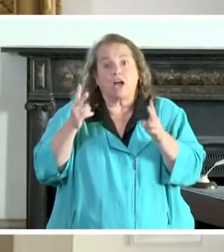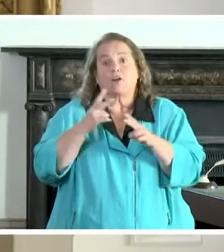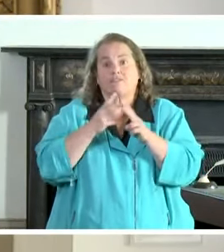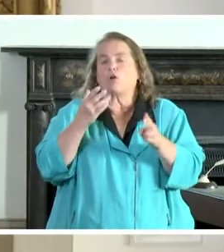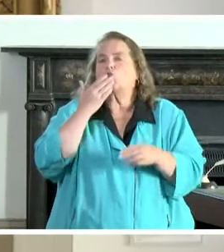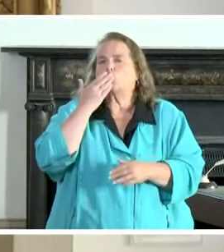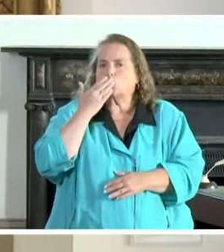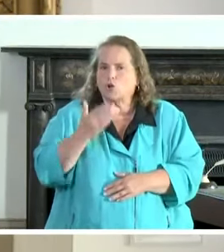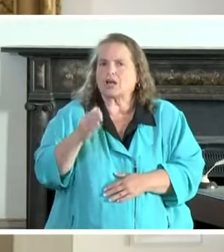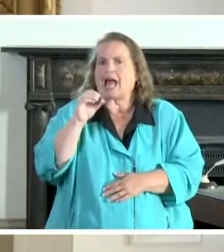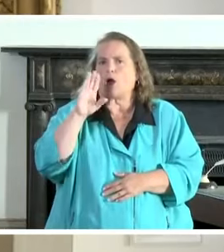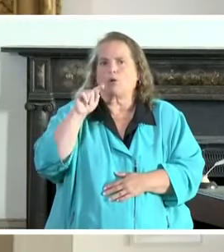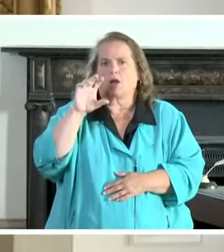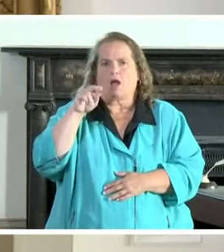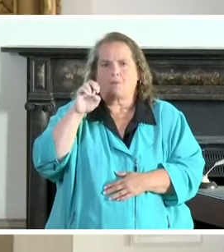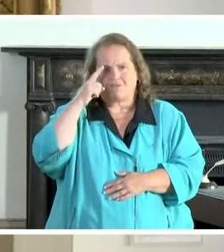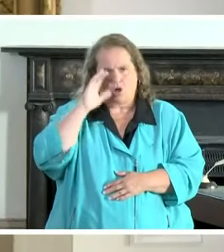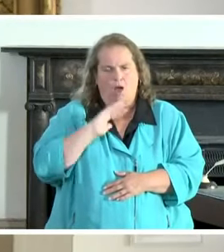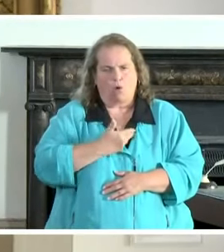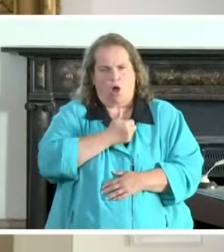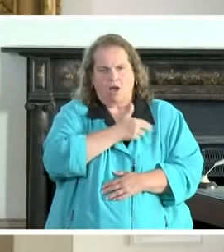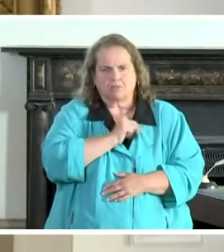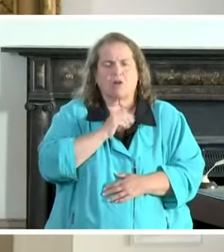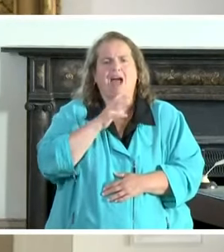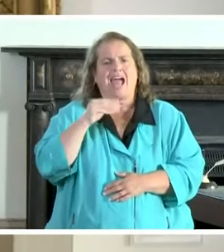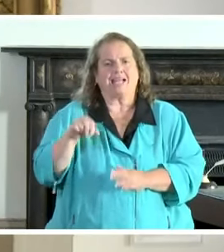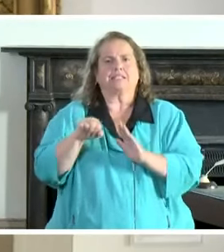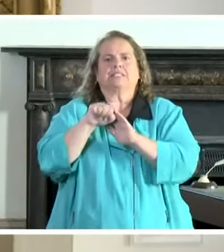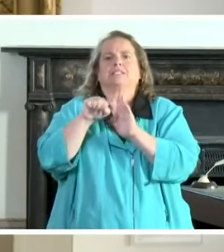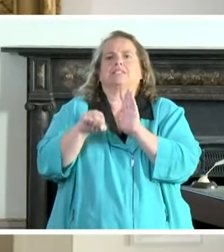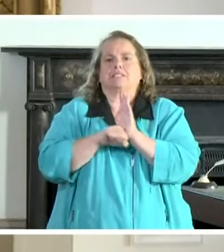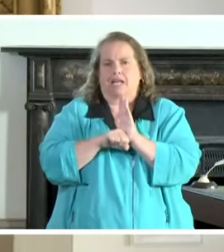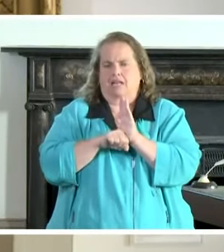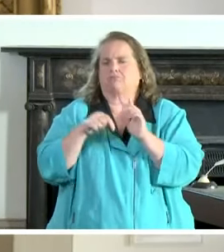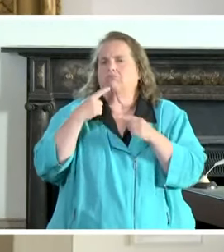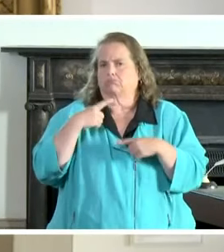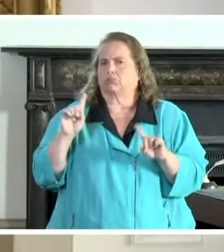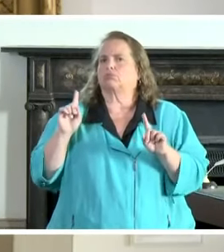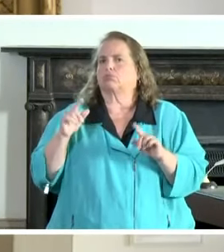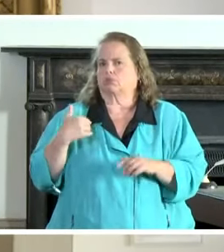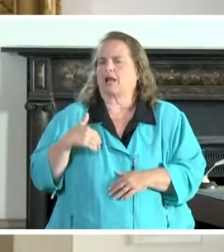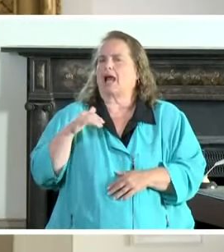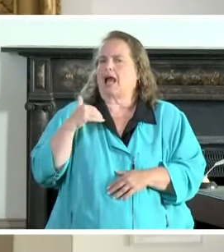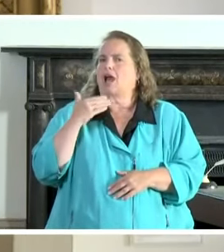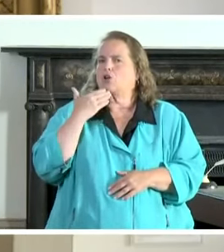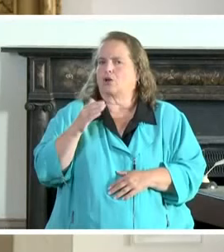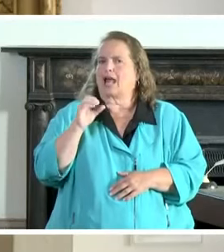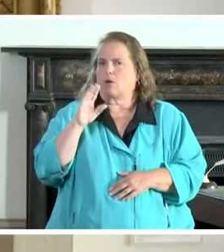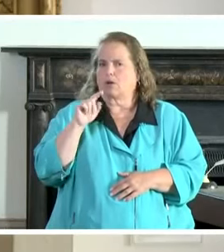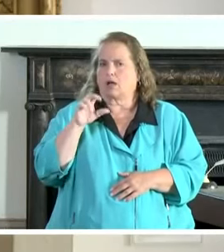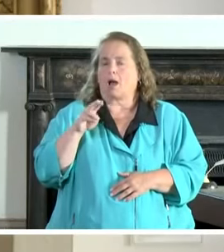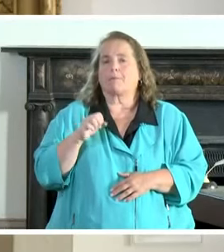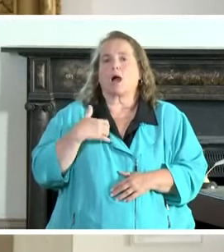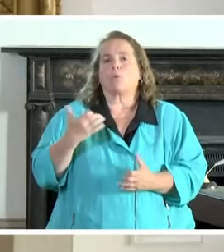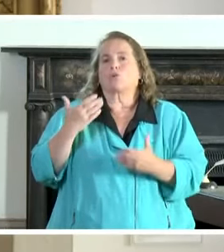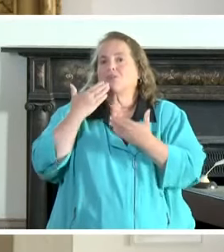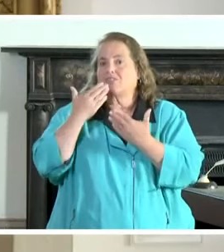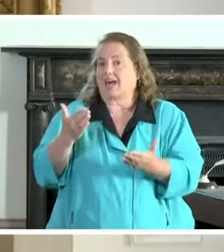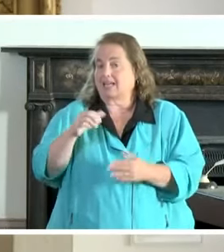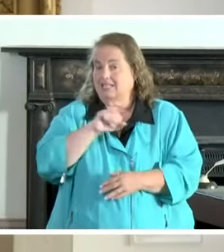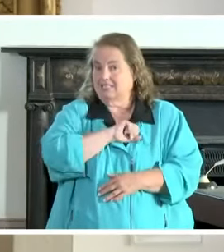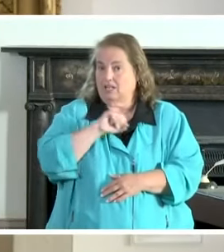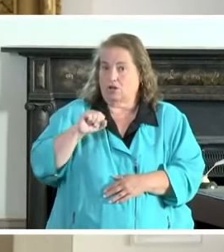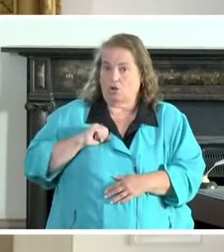hospitals it's also a really good outcome from the state and and i want to thank senator mcconnell who helped